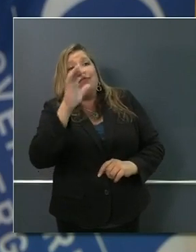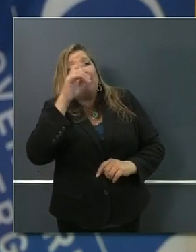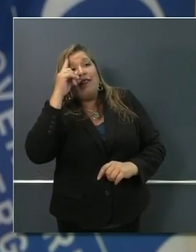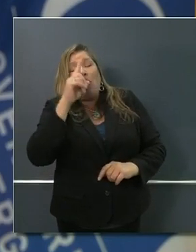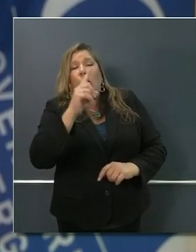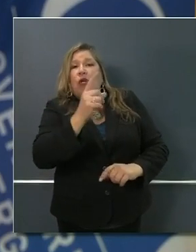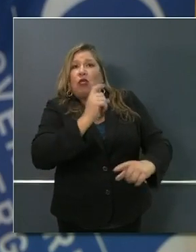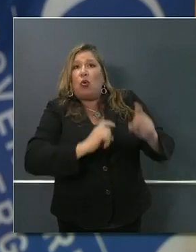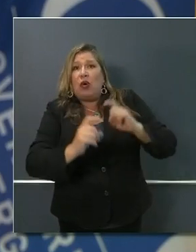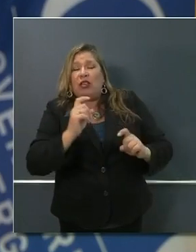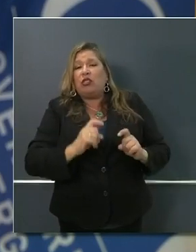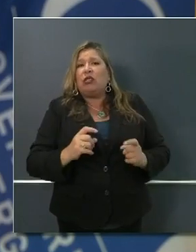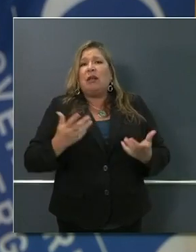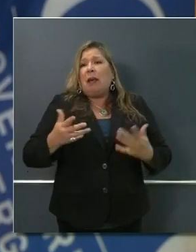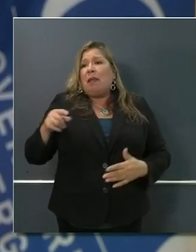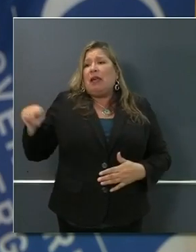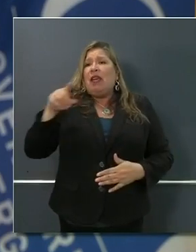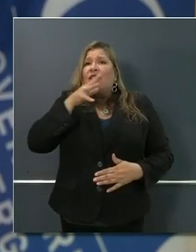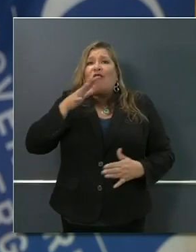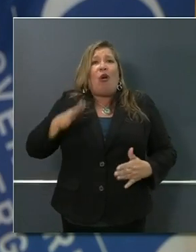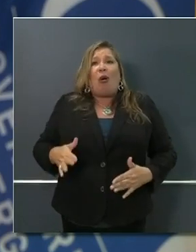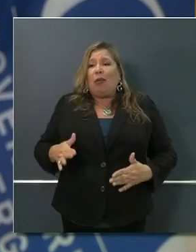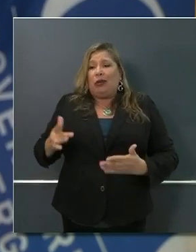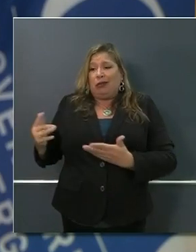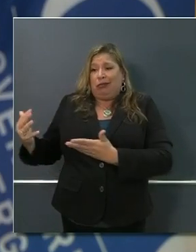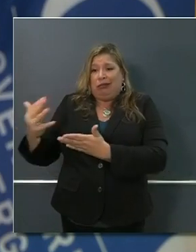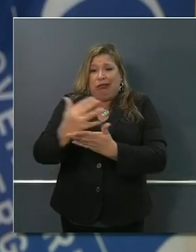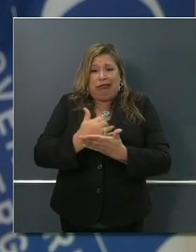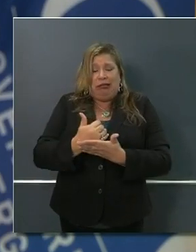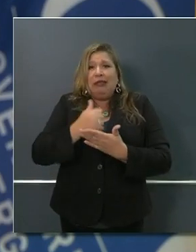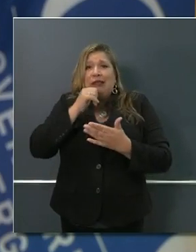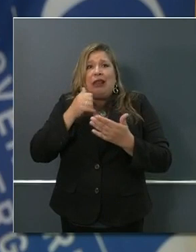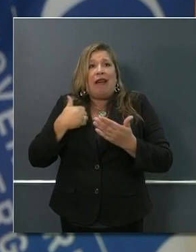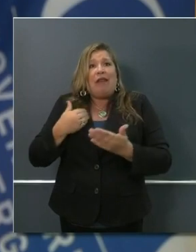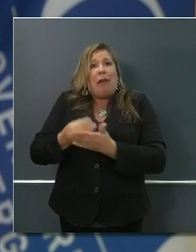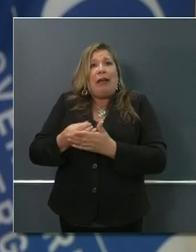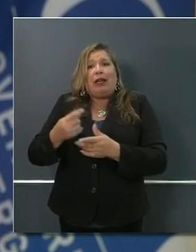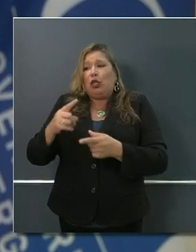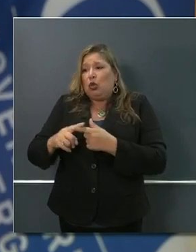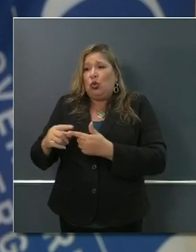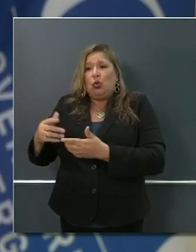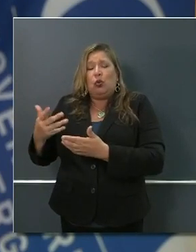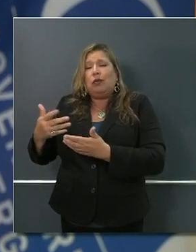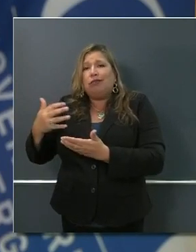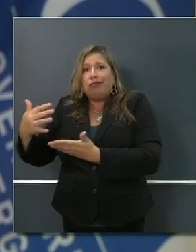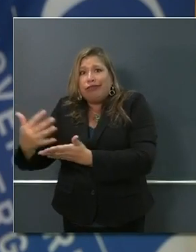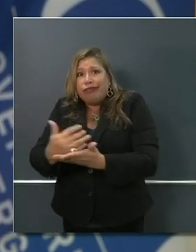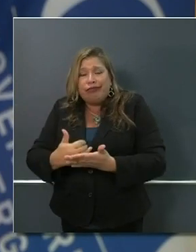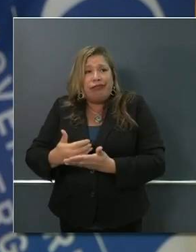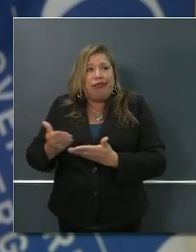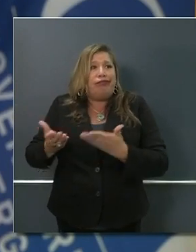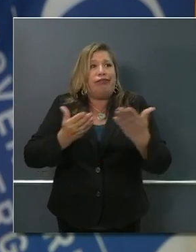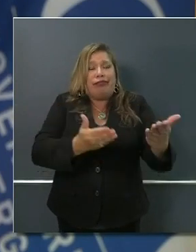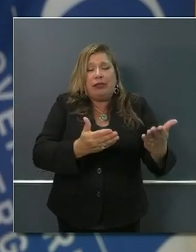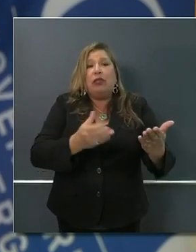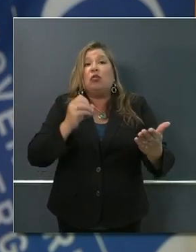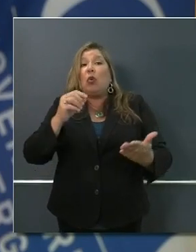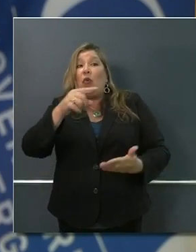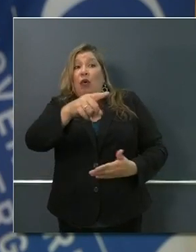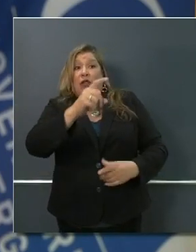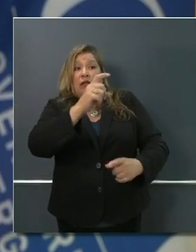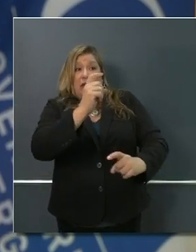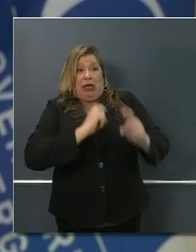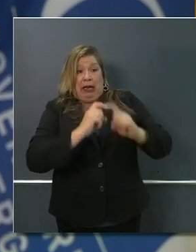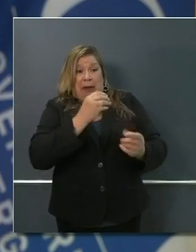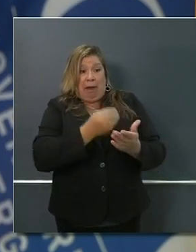harvesting that, they will pay a portion of the harvest costs to be able to get it transported into